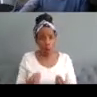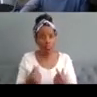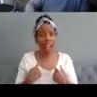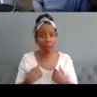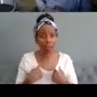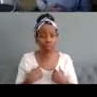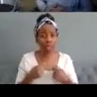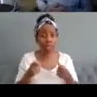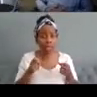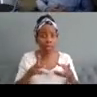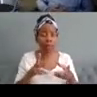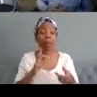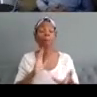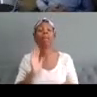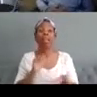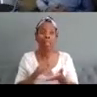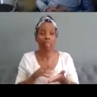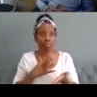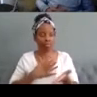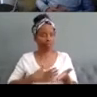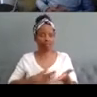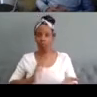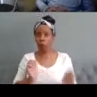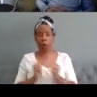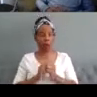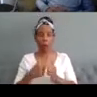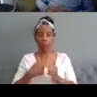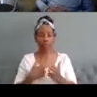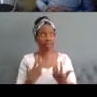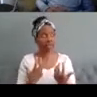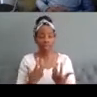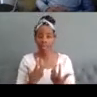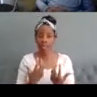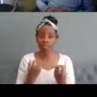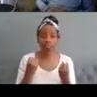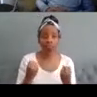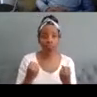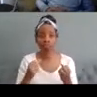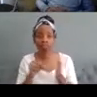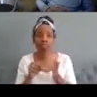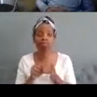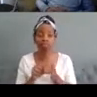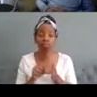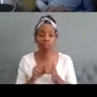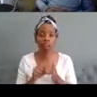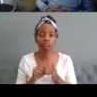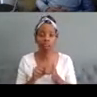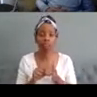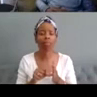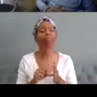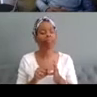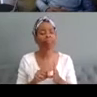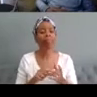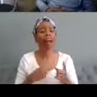us and not made for us so i think that working across neurologies is an opportunity to learn from each other